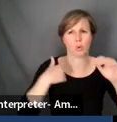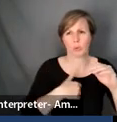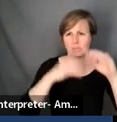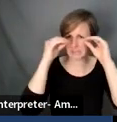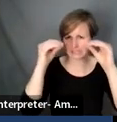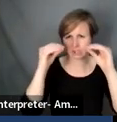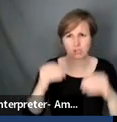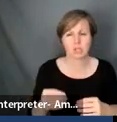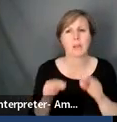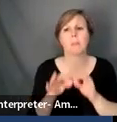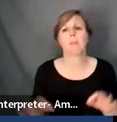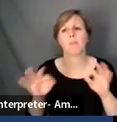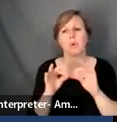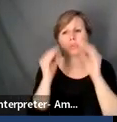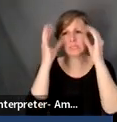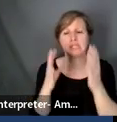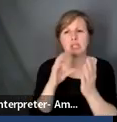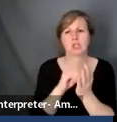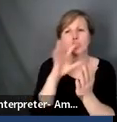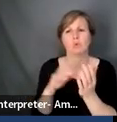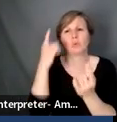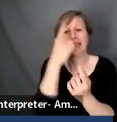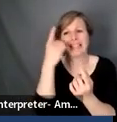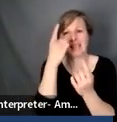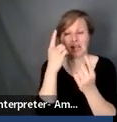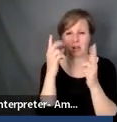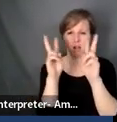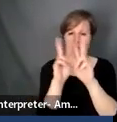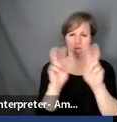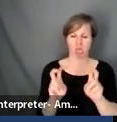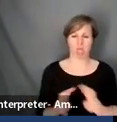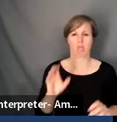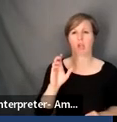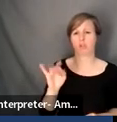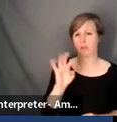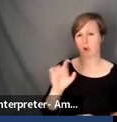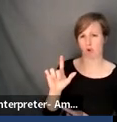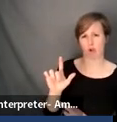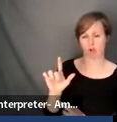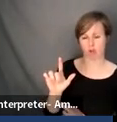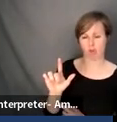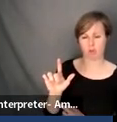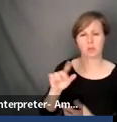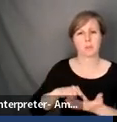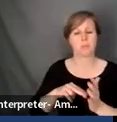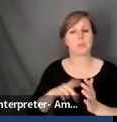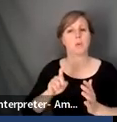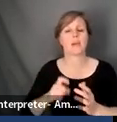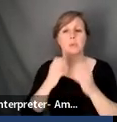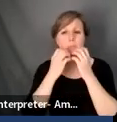is to teach students to take critically. And we have to do that with care, compassion,